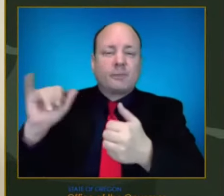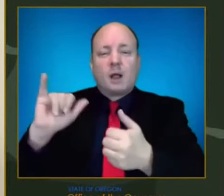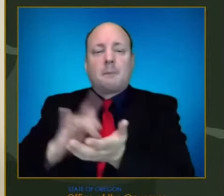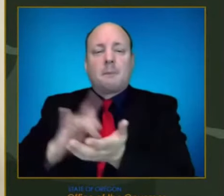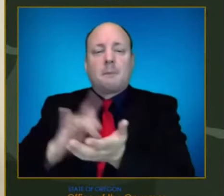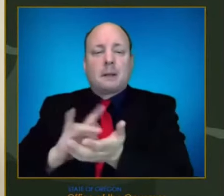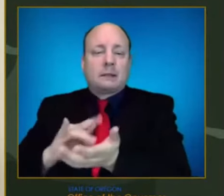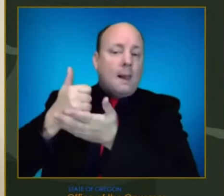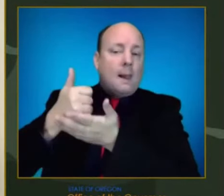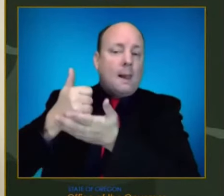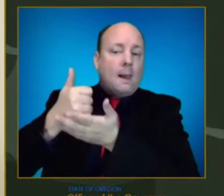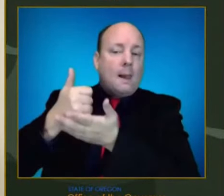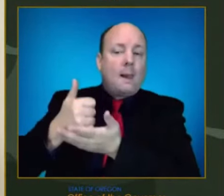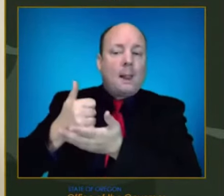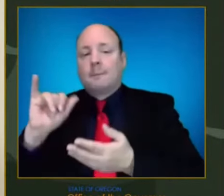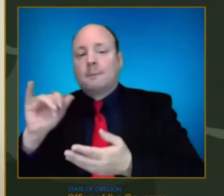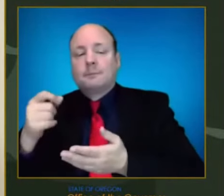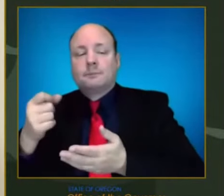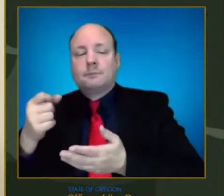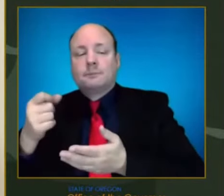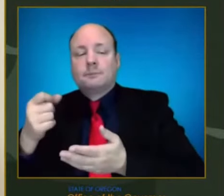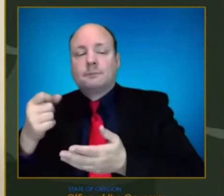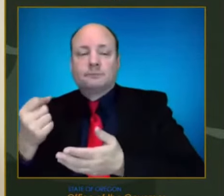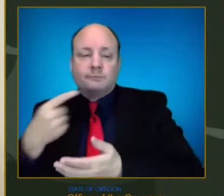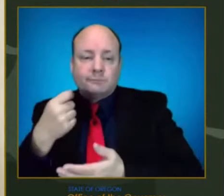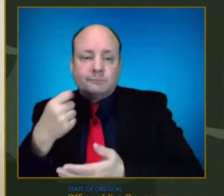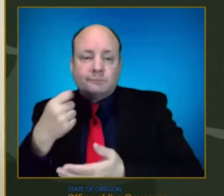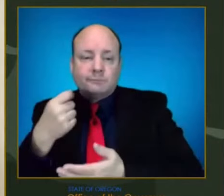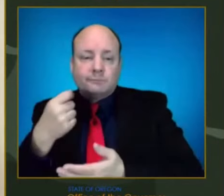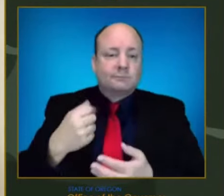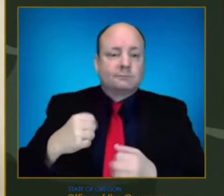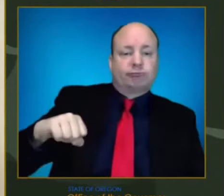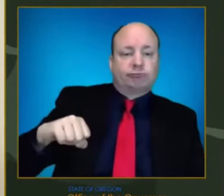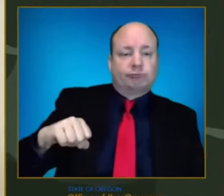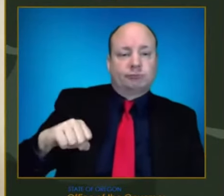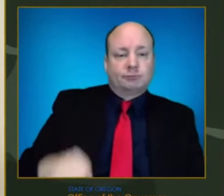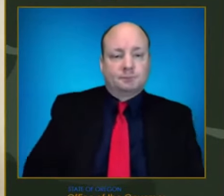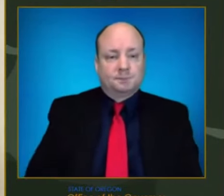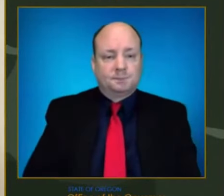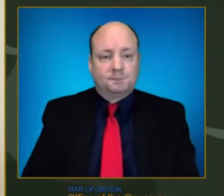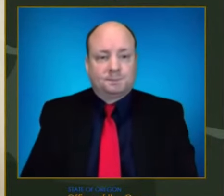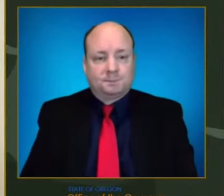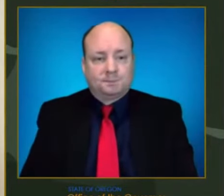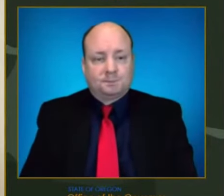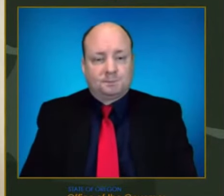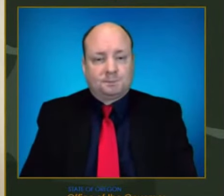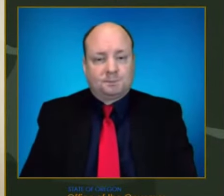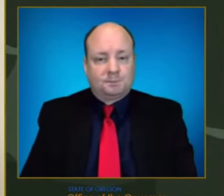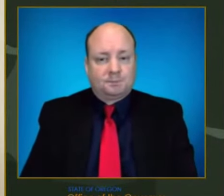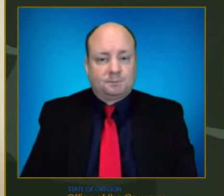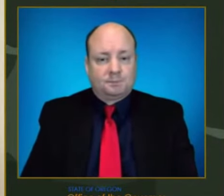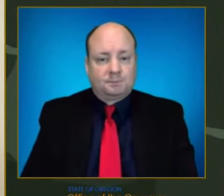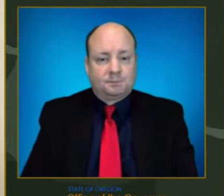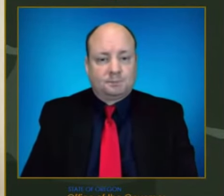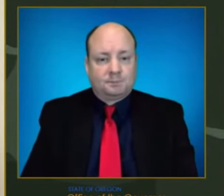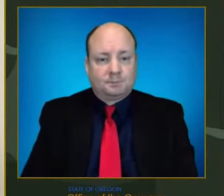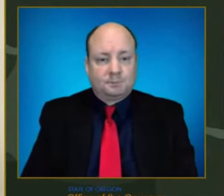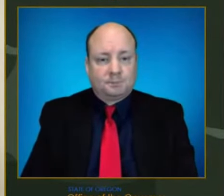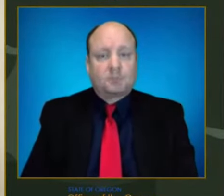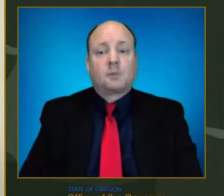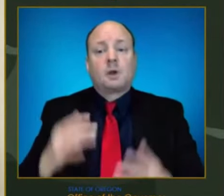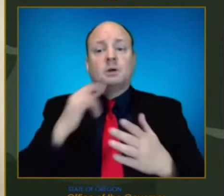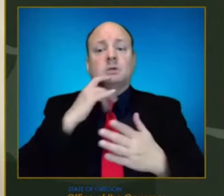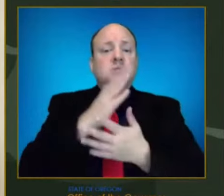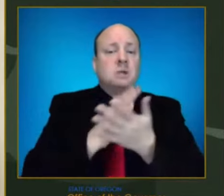Thank you. Thanks. Thanks, Julia. Our top priority right now is working to get vulnerable